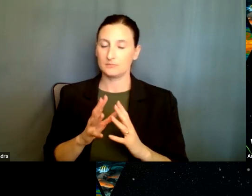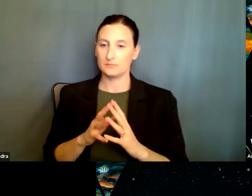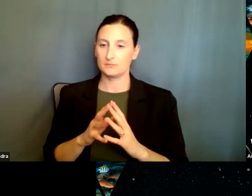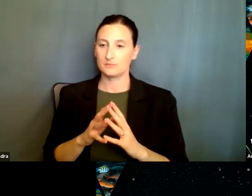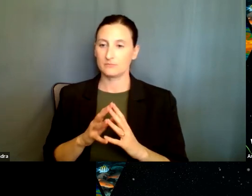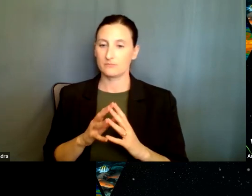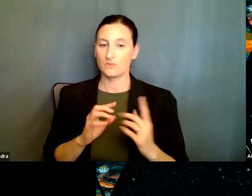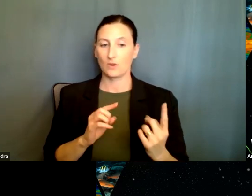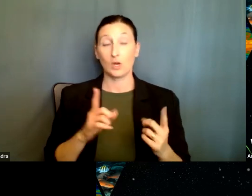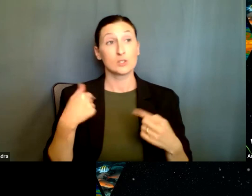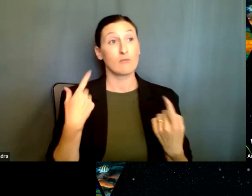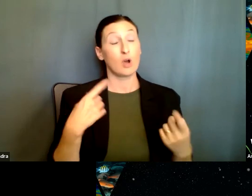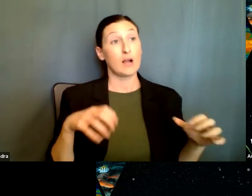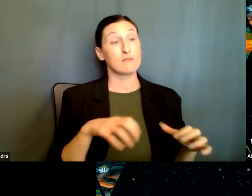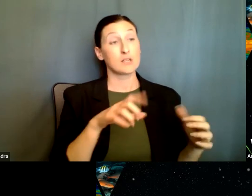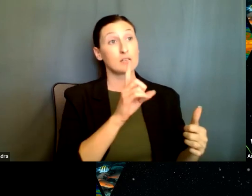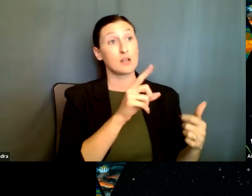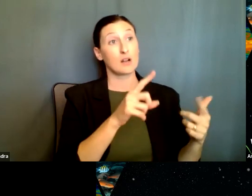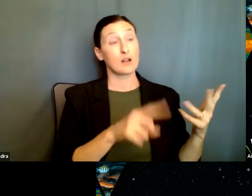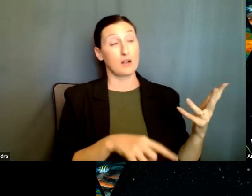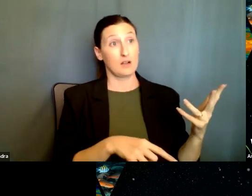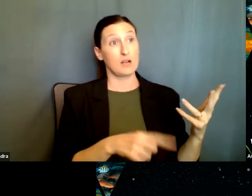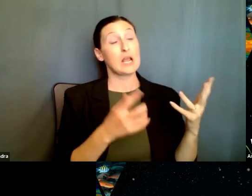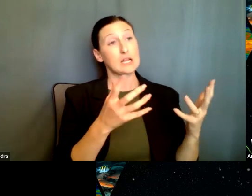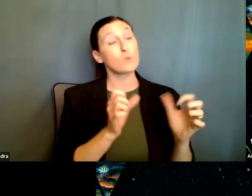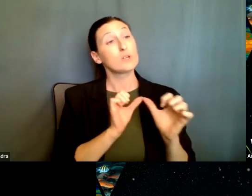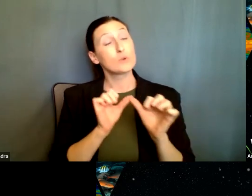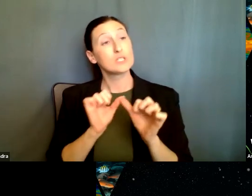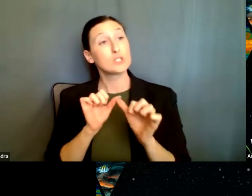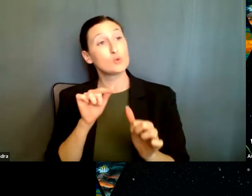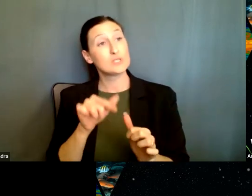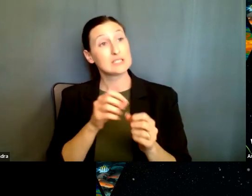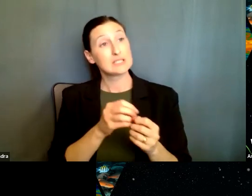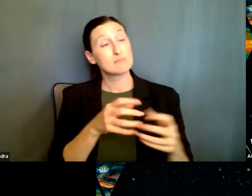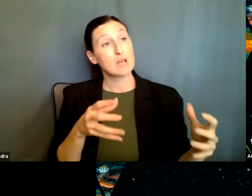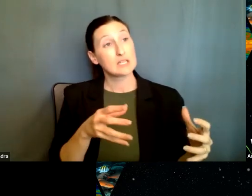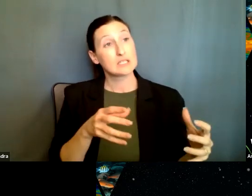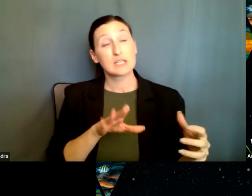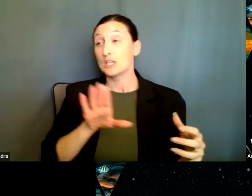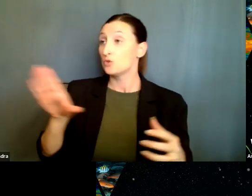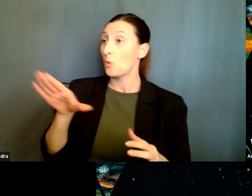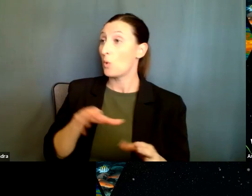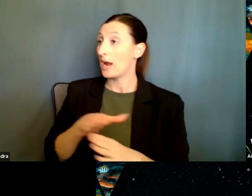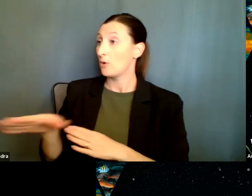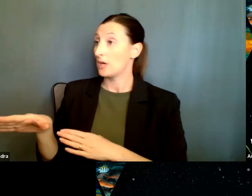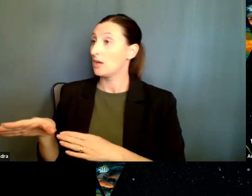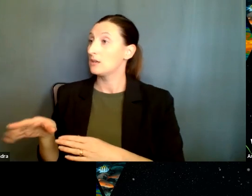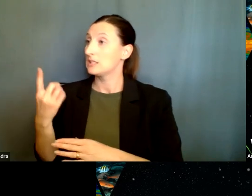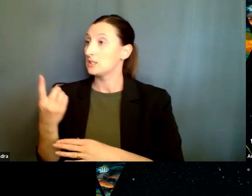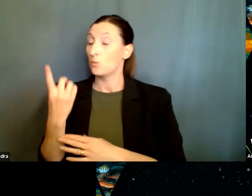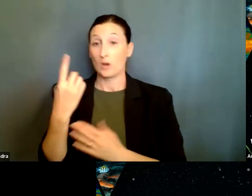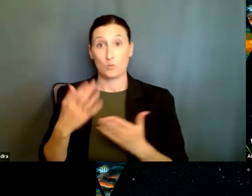this is what I've done in my previous work. And I would like to continue this expanding in this particular direction. This is one, one way.